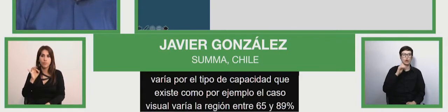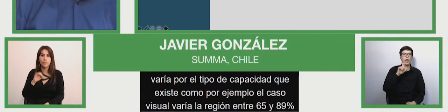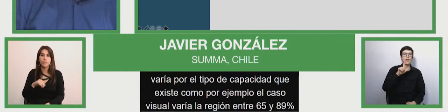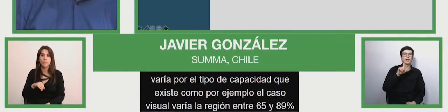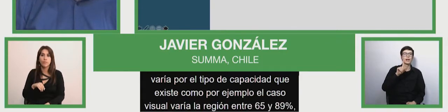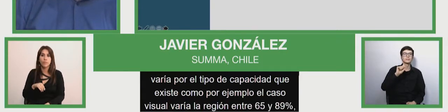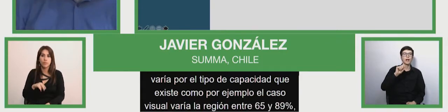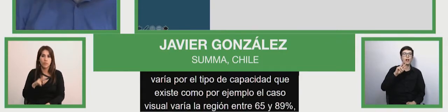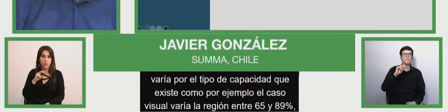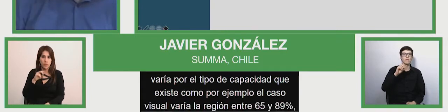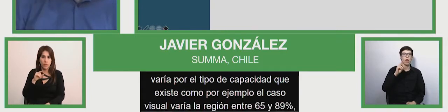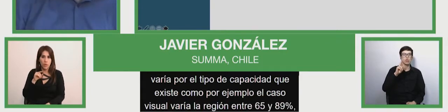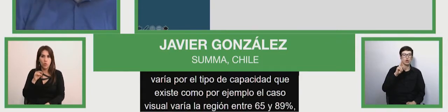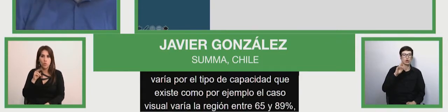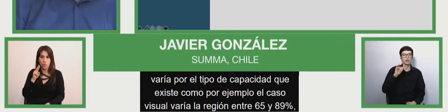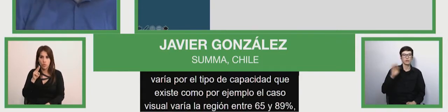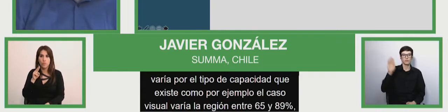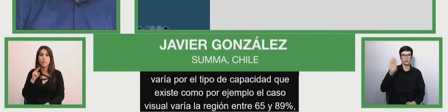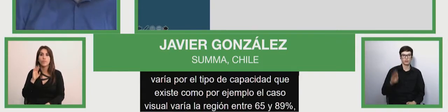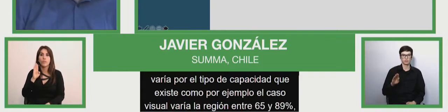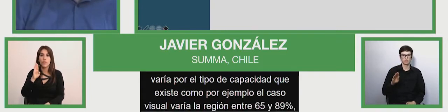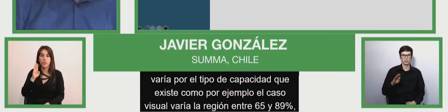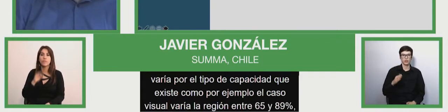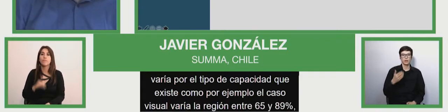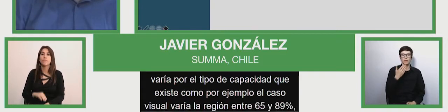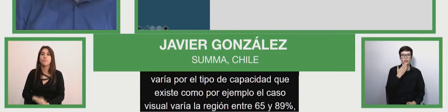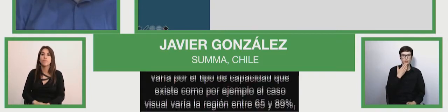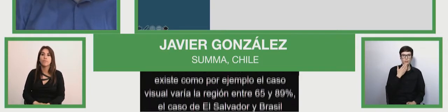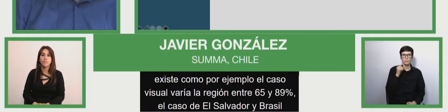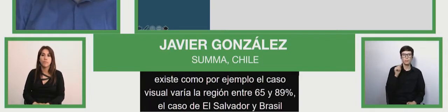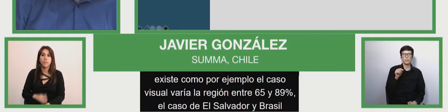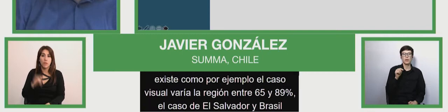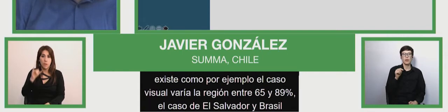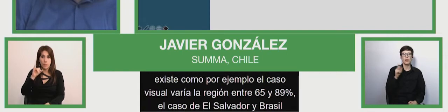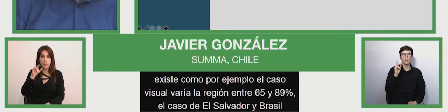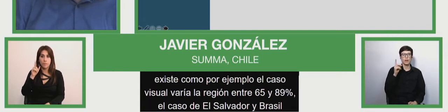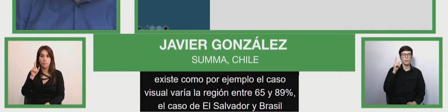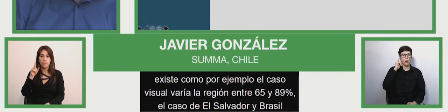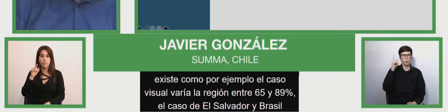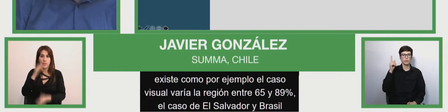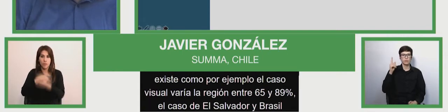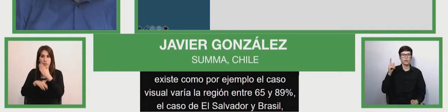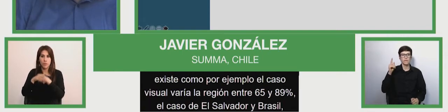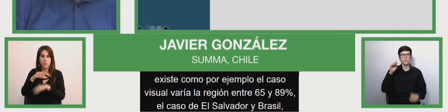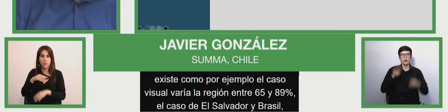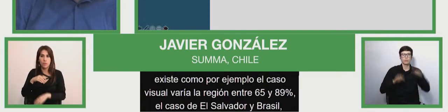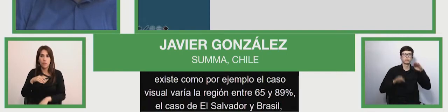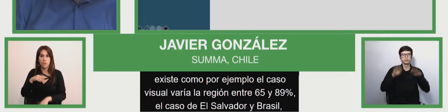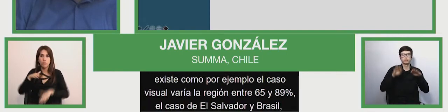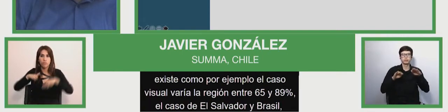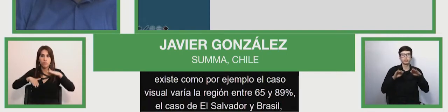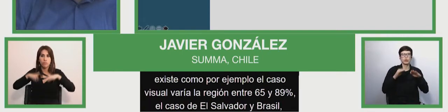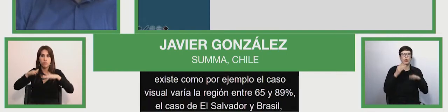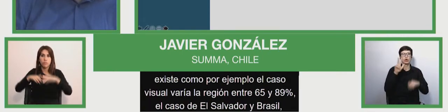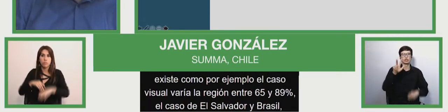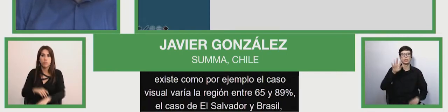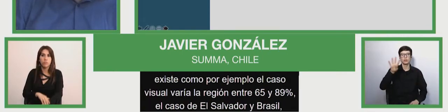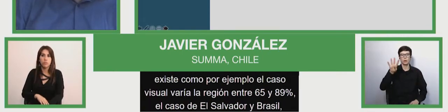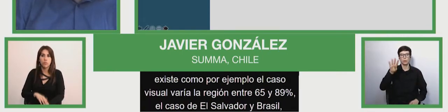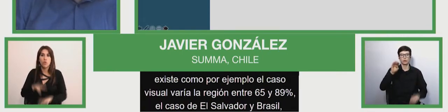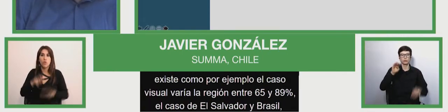assistance in its various 24% and 84%, And obviously,